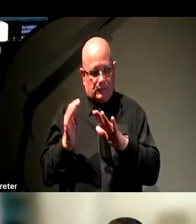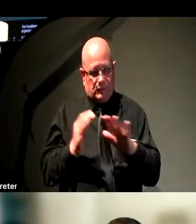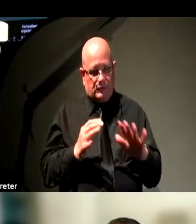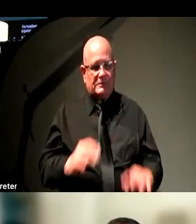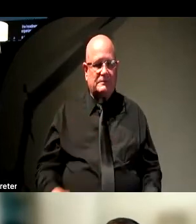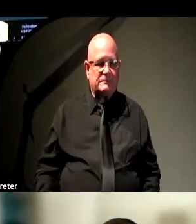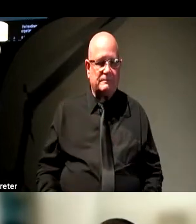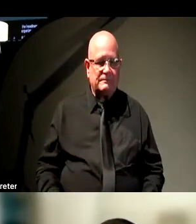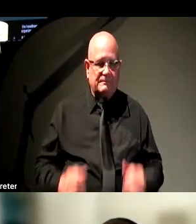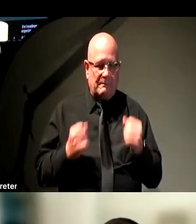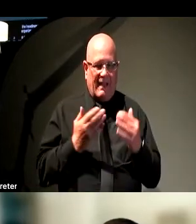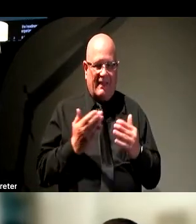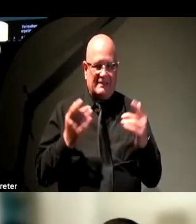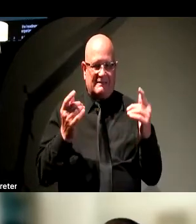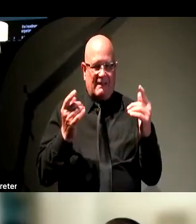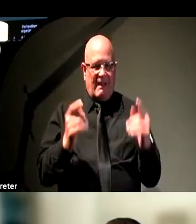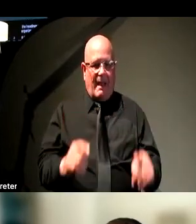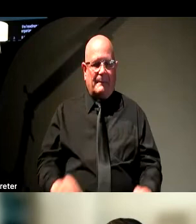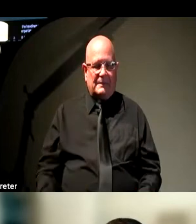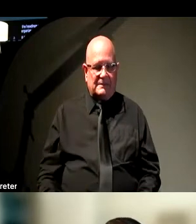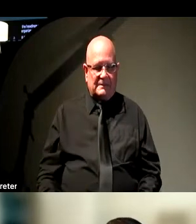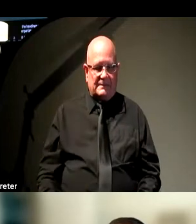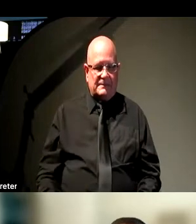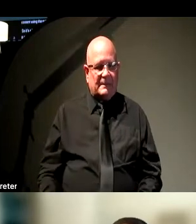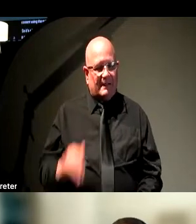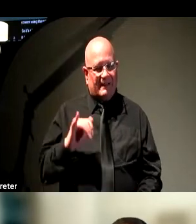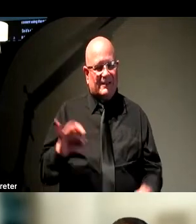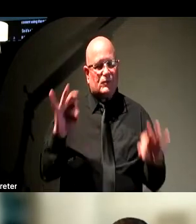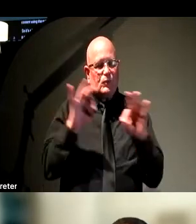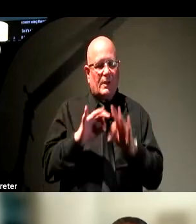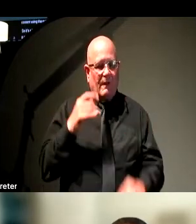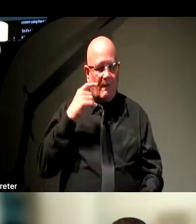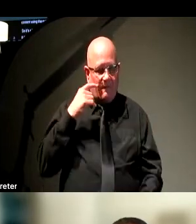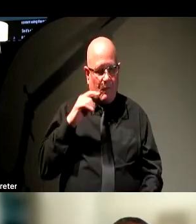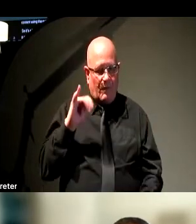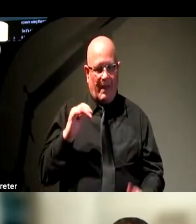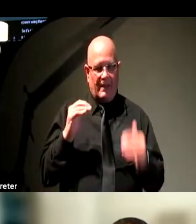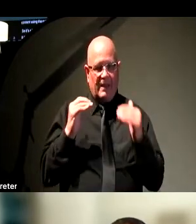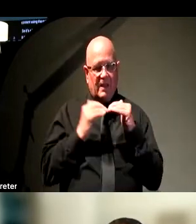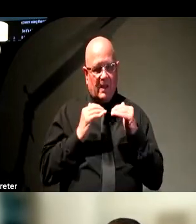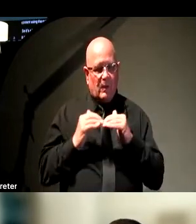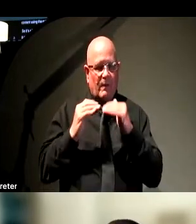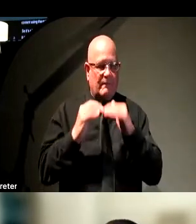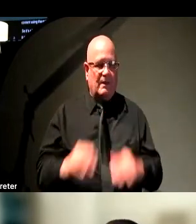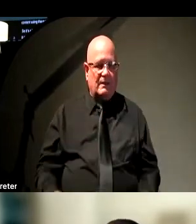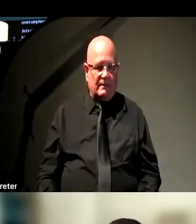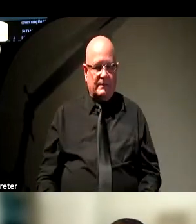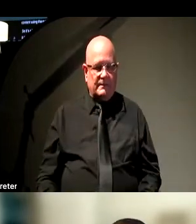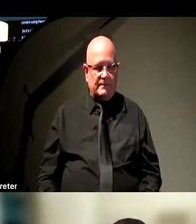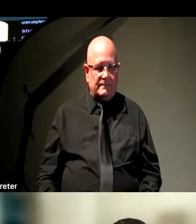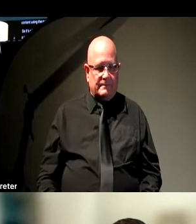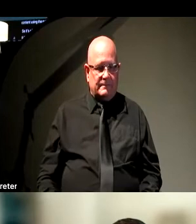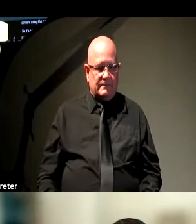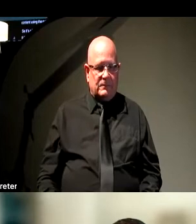a lot of stuff that happens back behind the screen that is critical for that equivalence of experience to come in for folks who are using screen